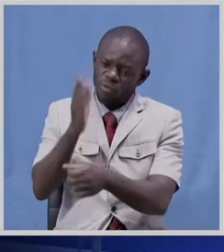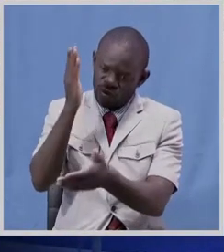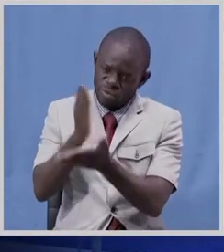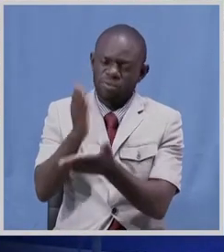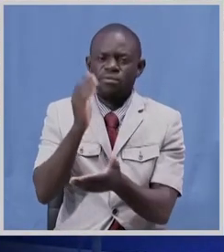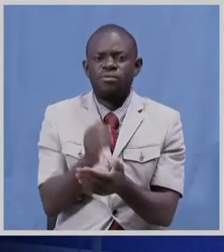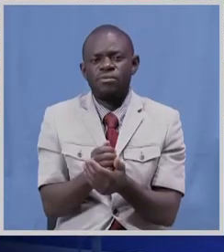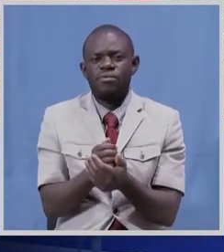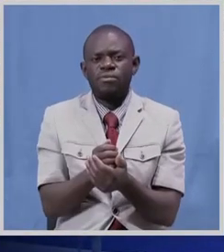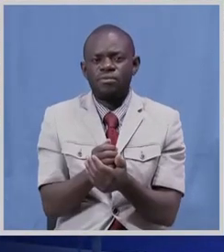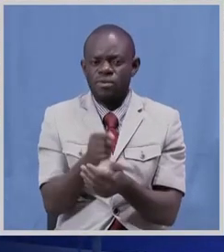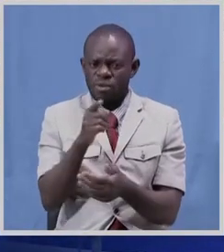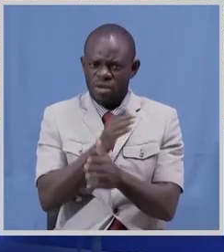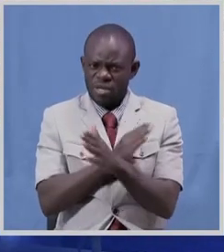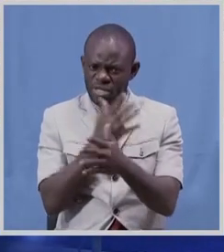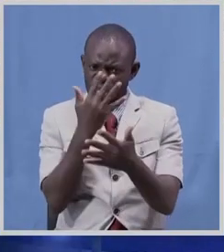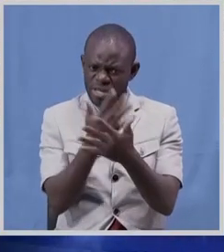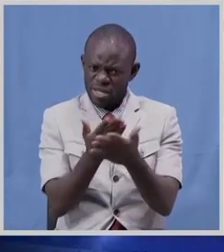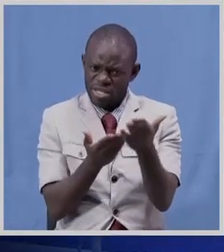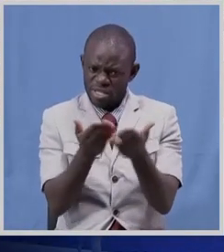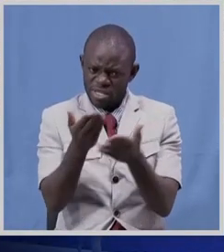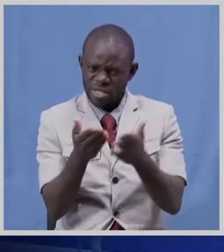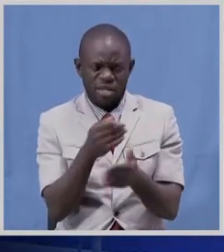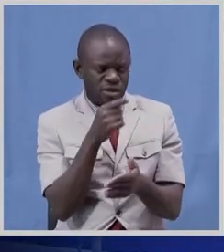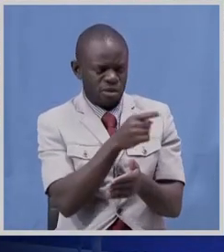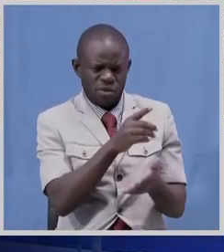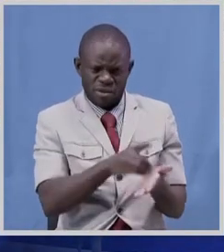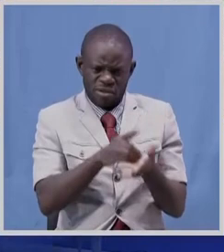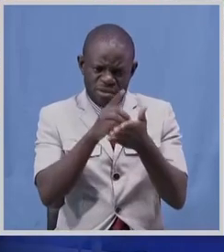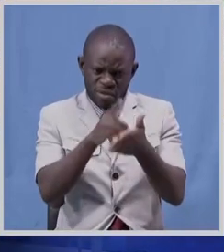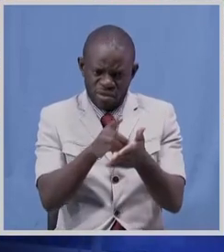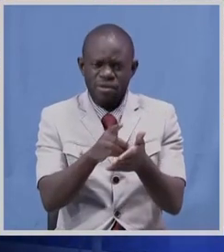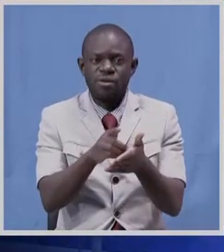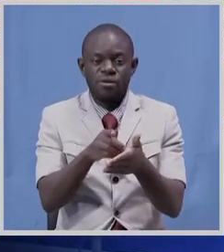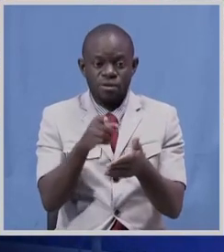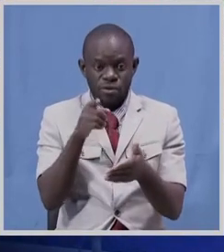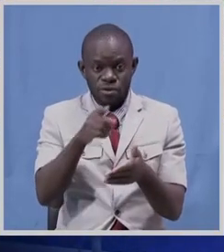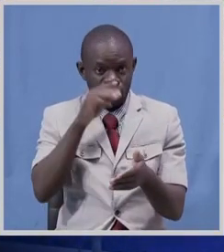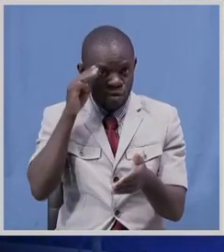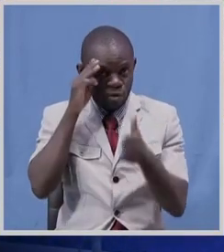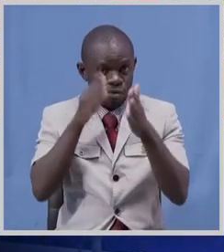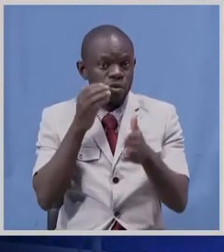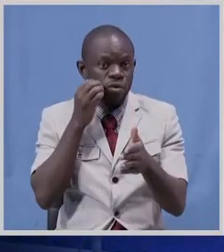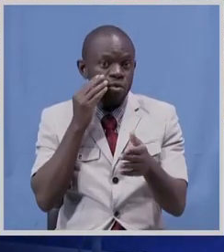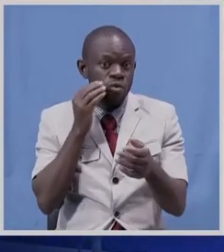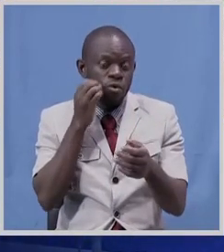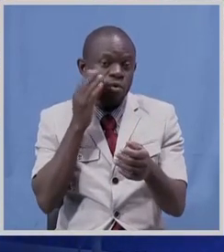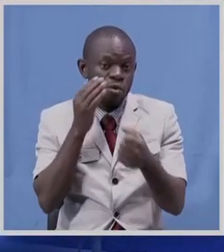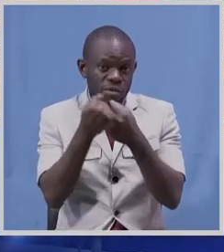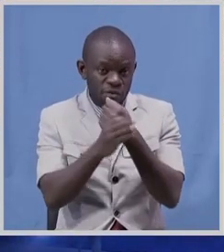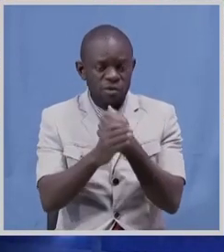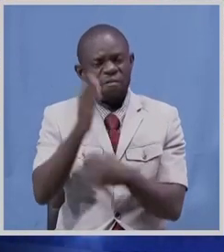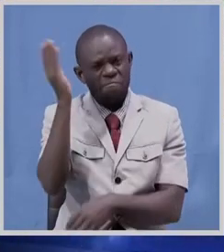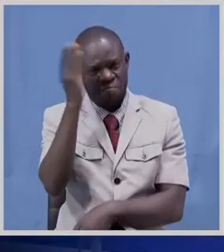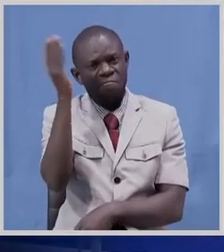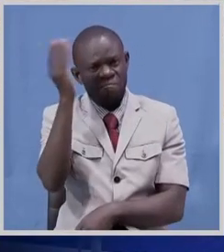services the minister challenged all zambians to desist from hate speech and give the two ministers all the support for them to recover wilson melinda